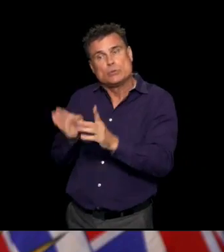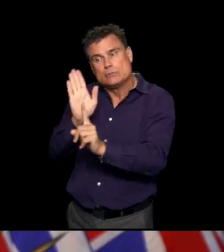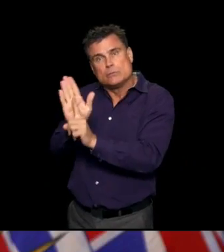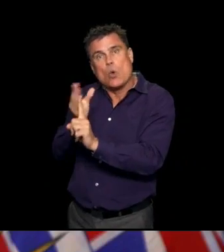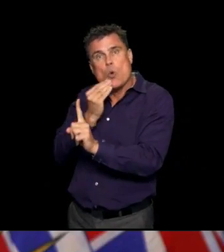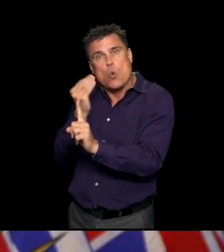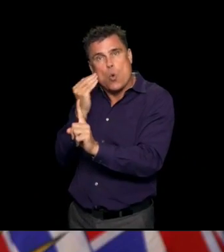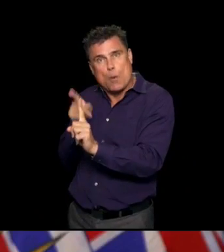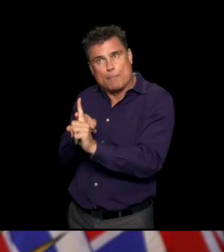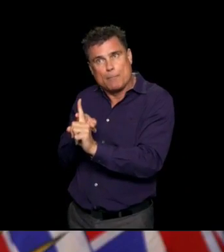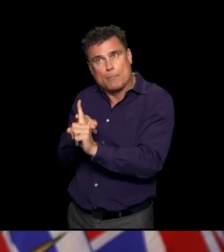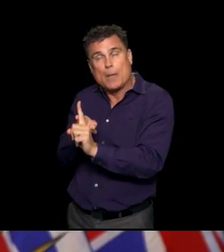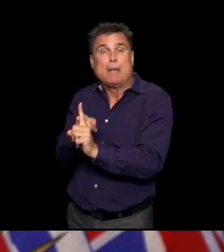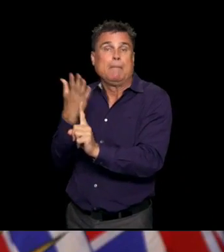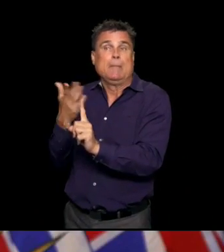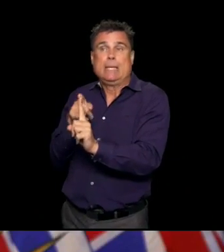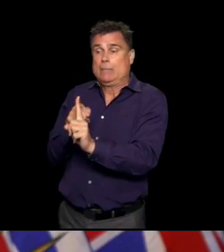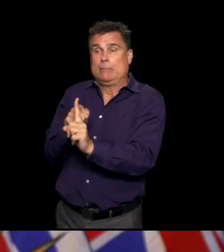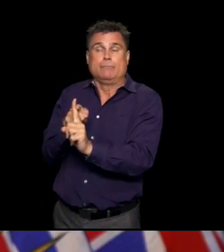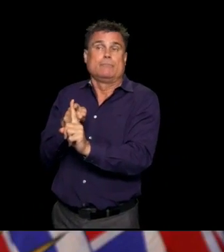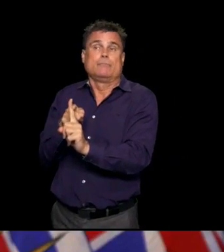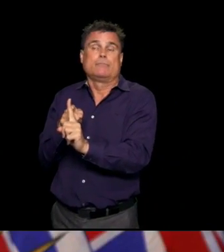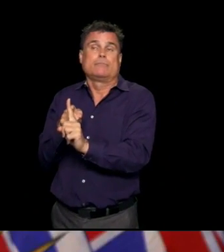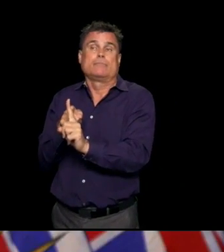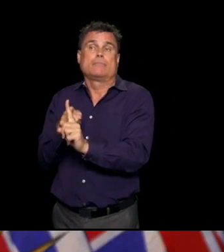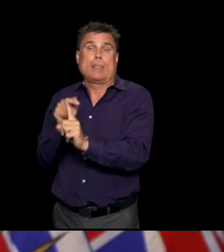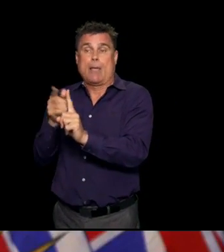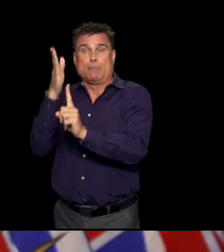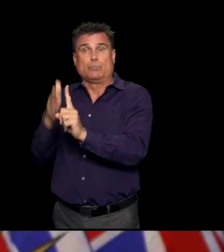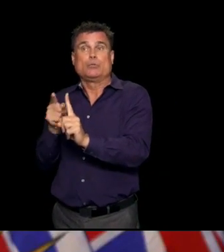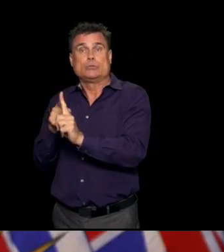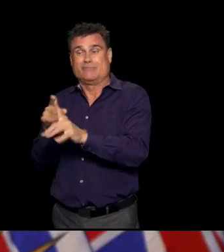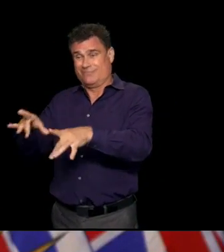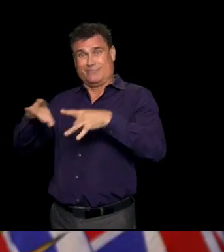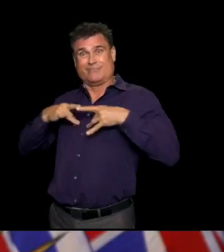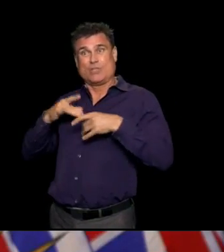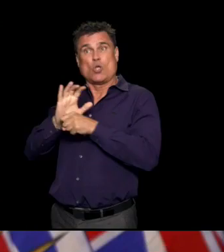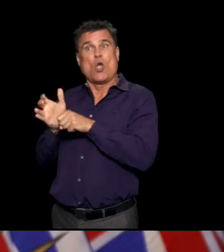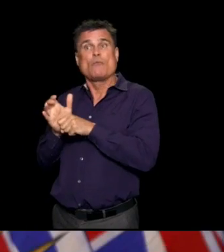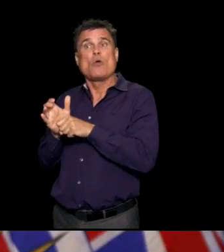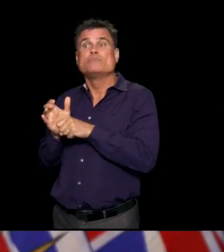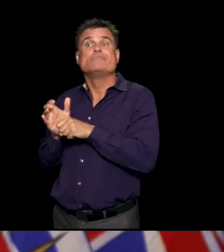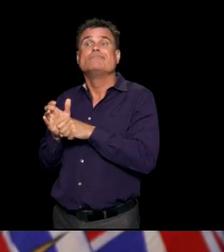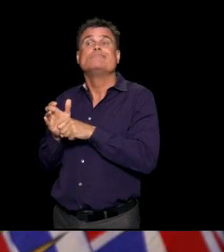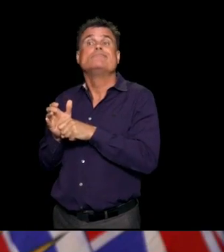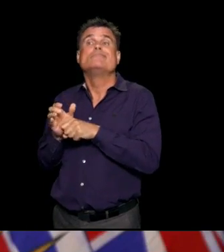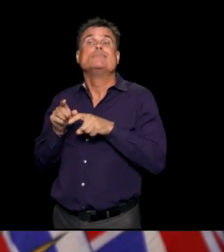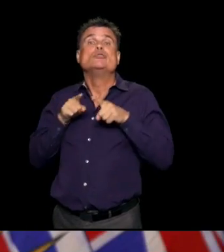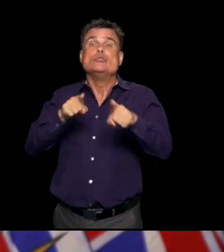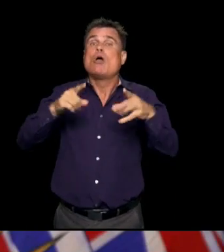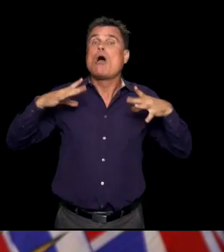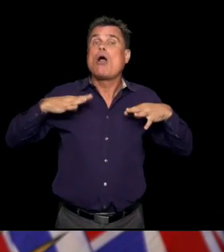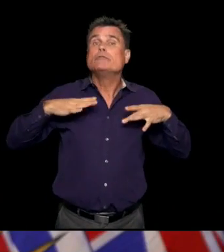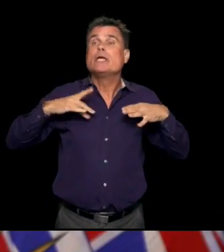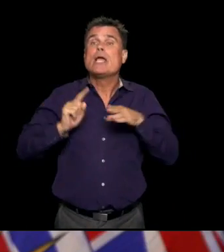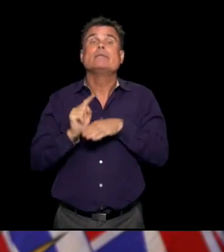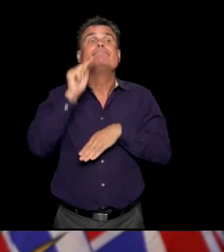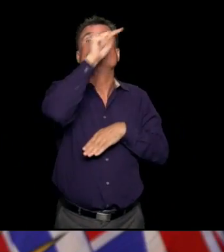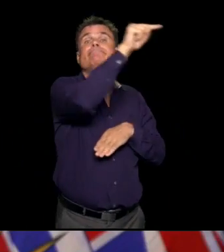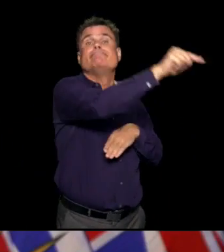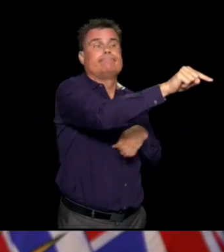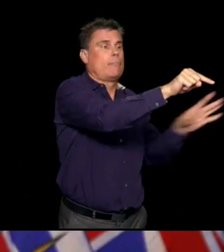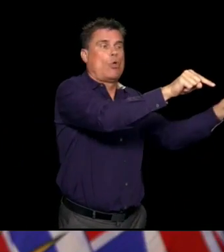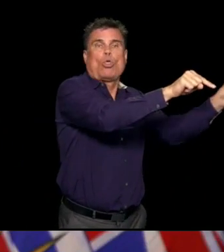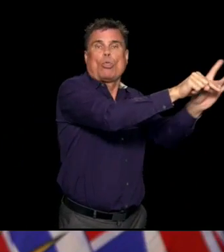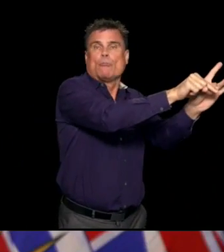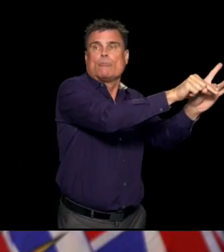where they have picked up the virus, where they've been exposed. So many of these cases were related to travel, we still get travel related cases.